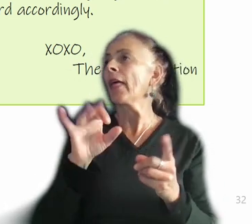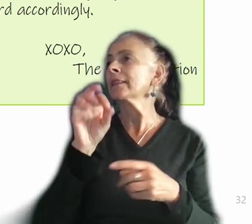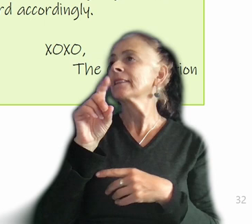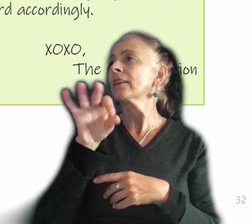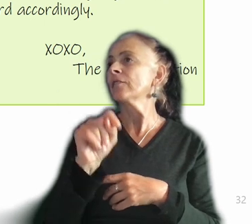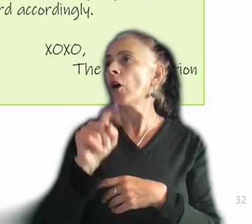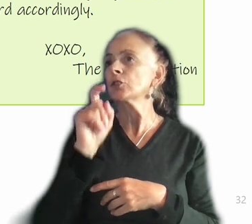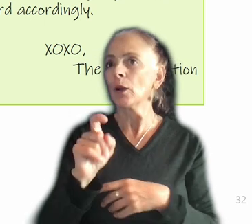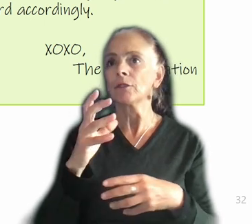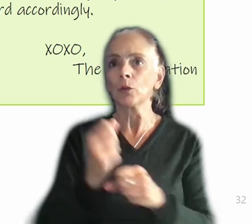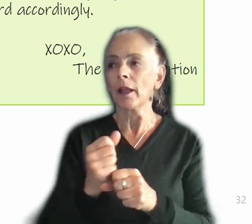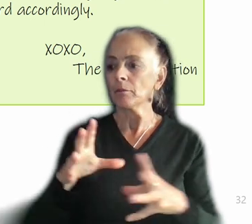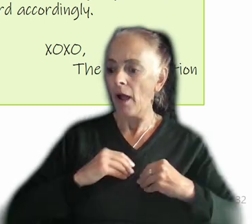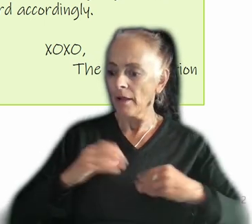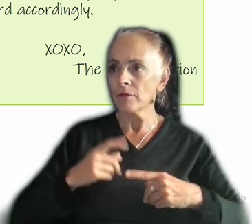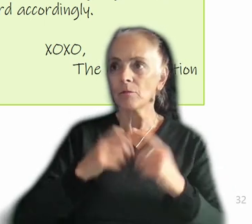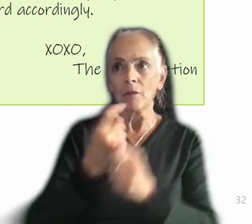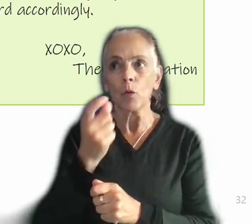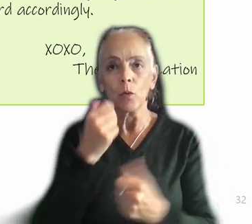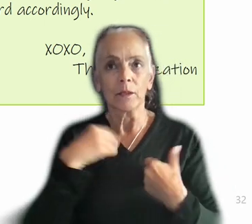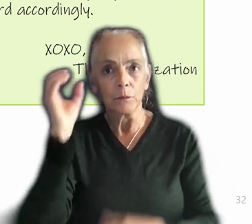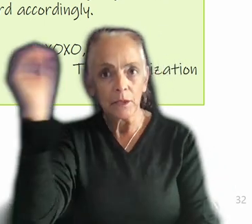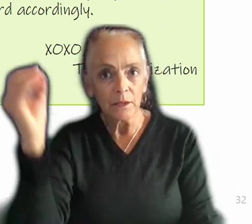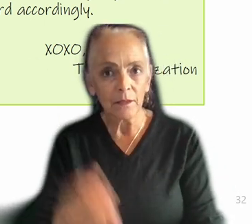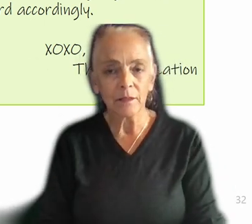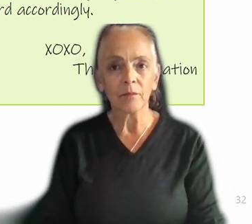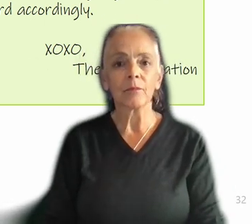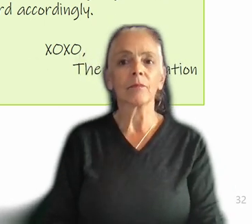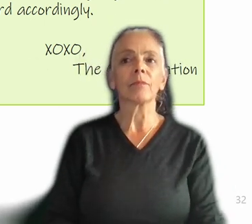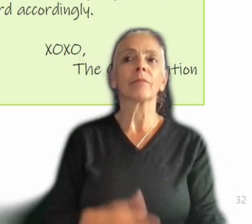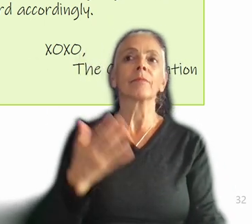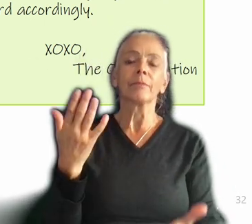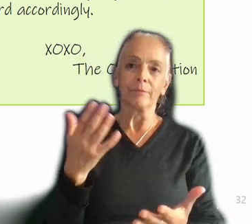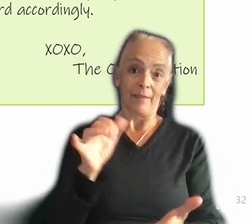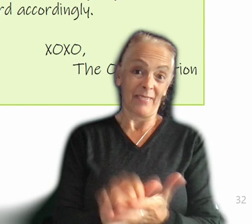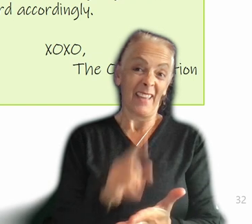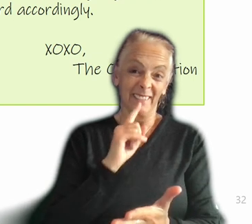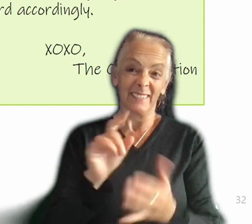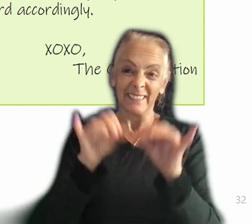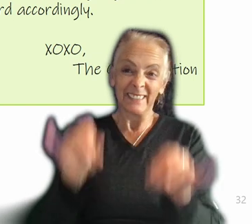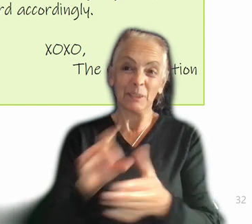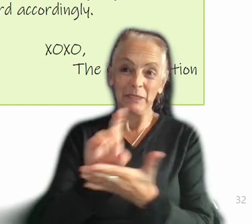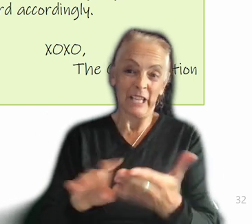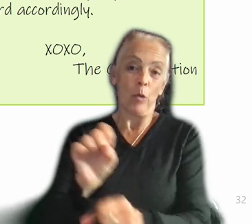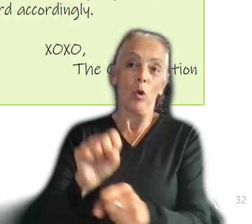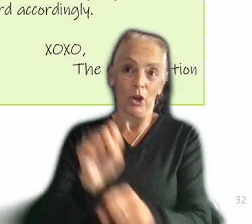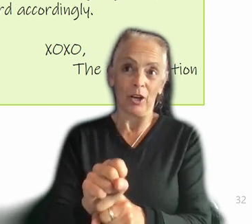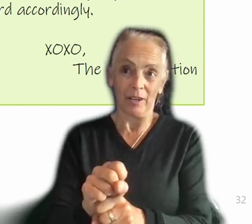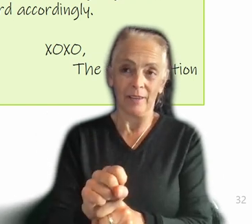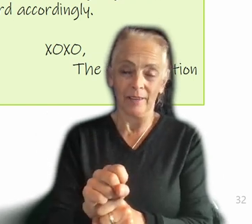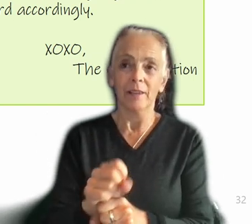-in from everybody who might have an opinion. And that is really where the work of systems design oftentimes come in, like making sure that all of the